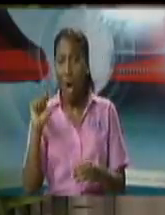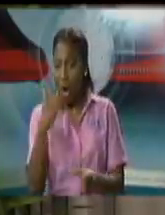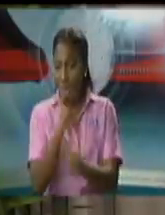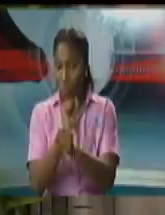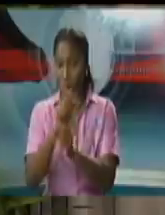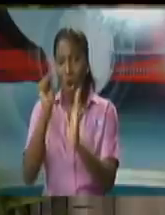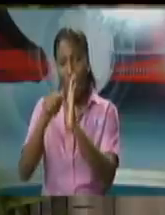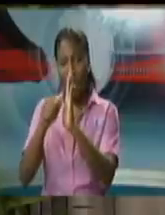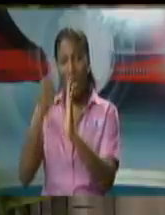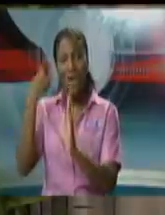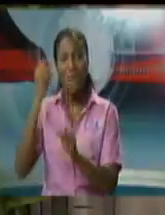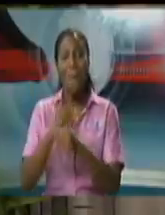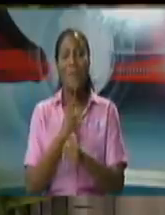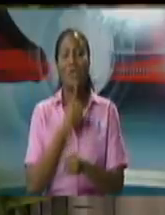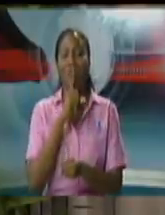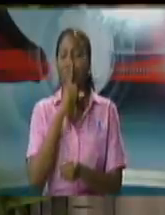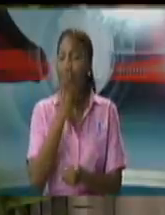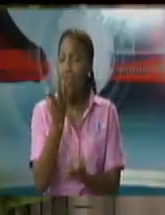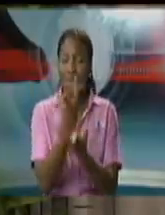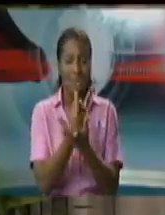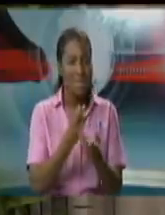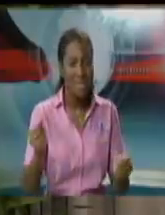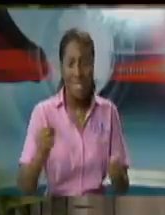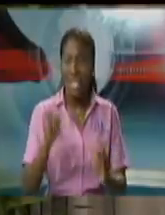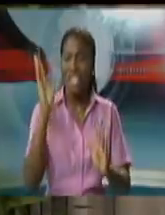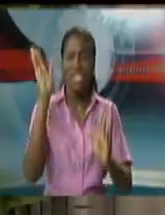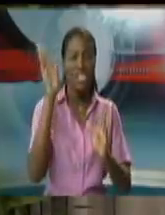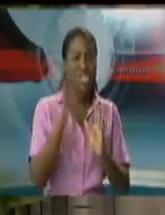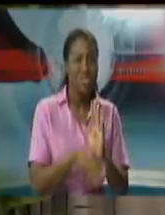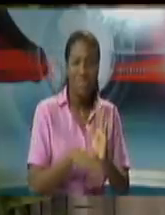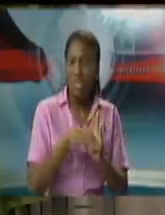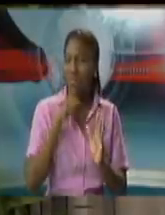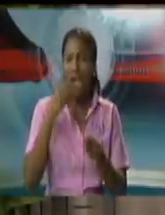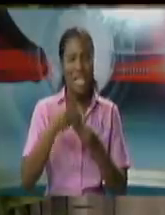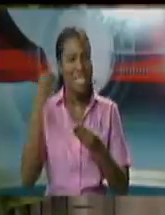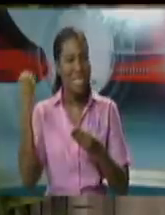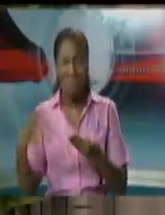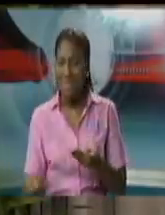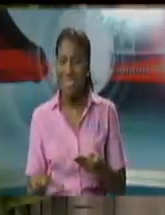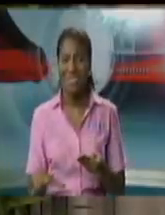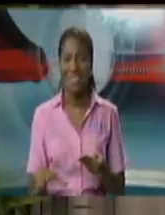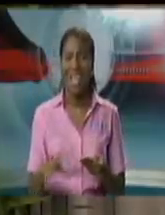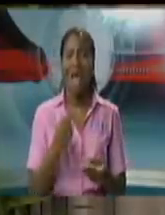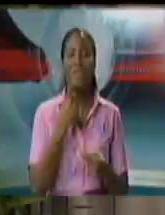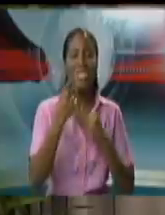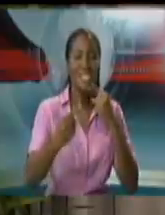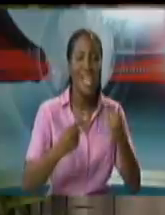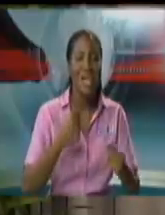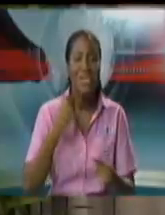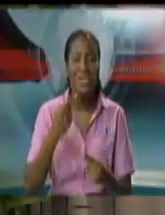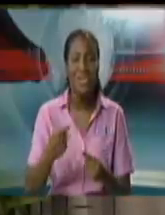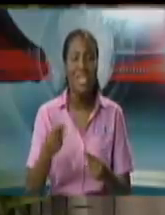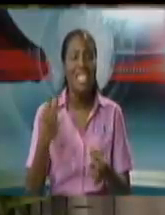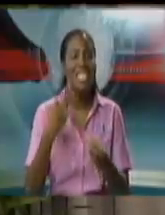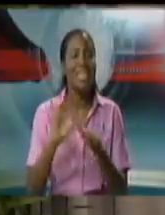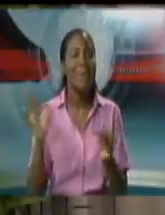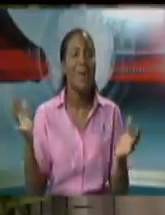that we did this in the most cost-effective measure. I can tell you, ladies and gentlemen, it involves simply